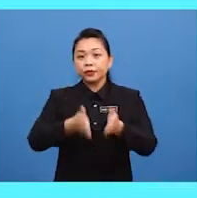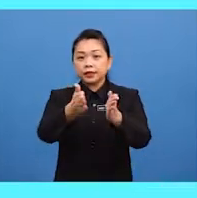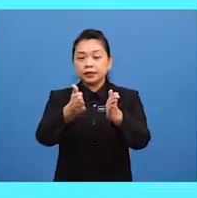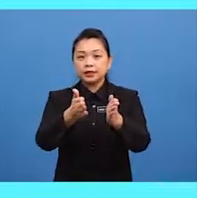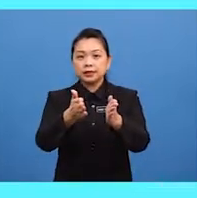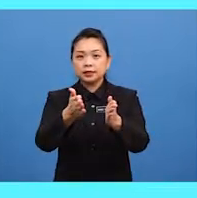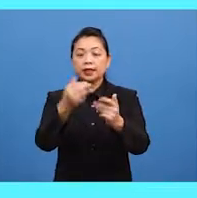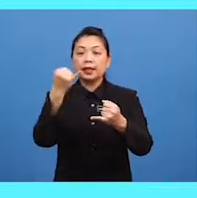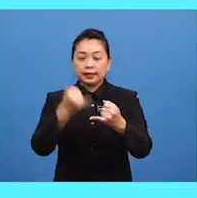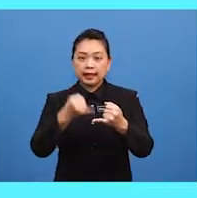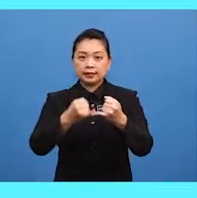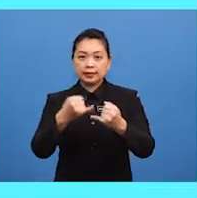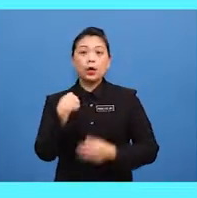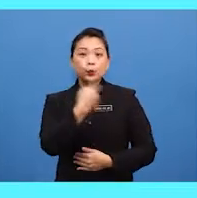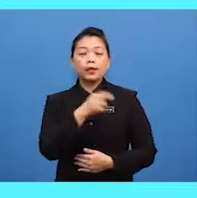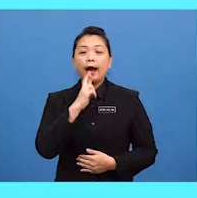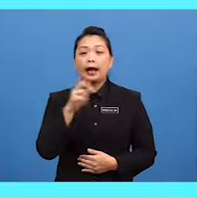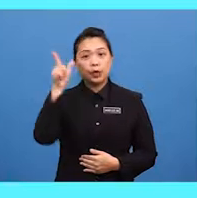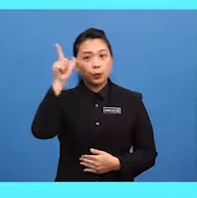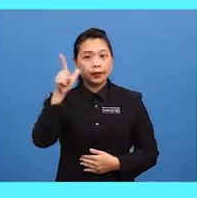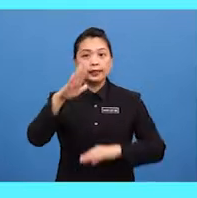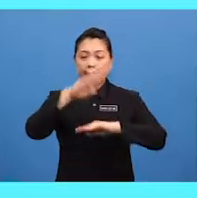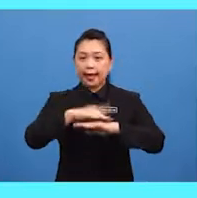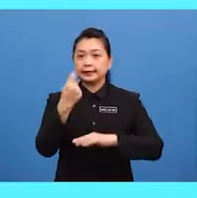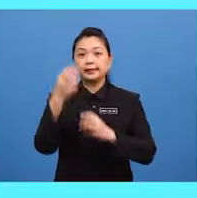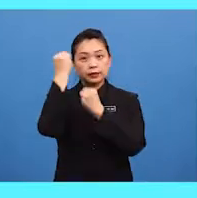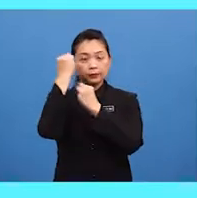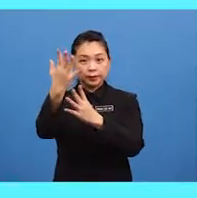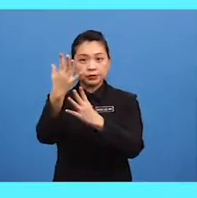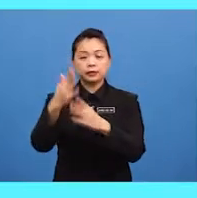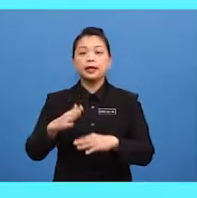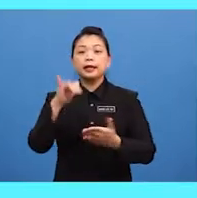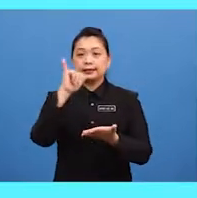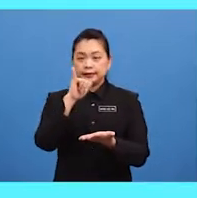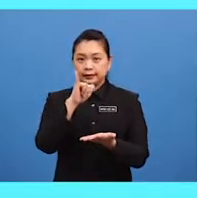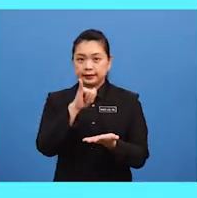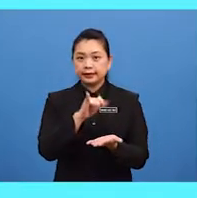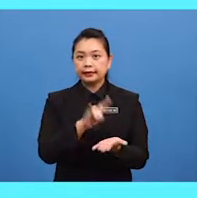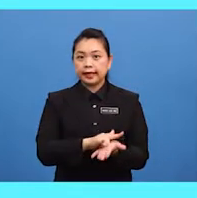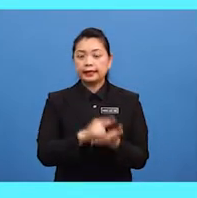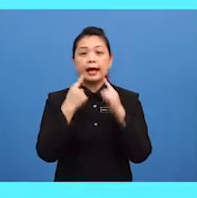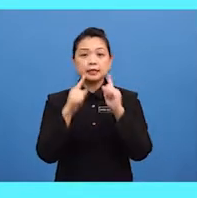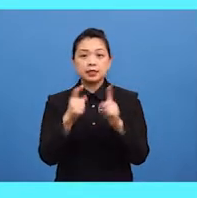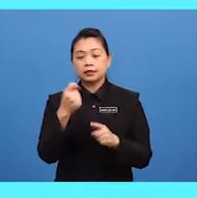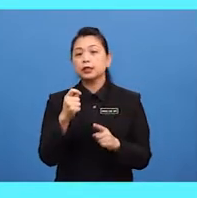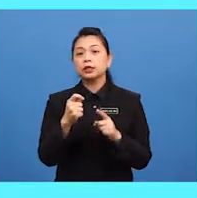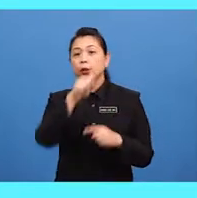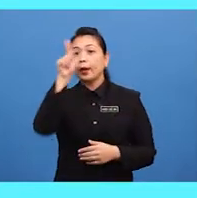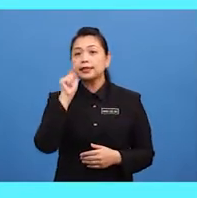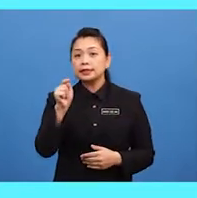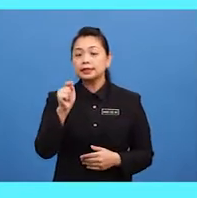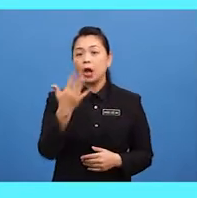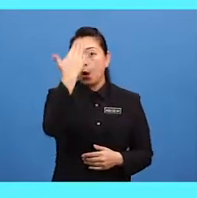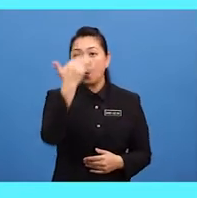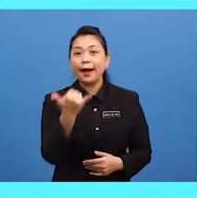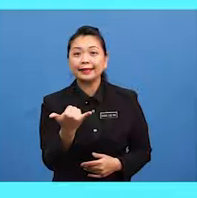we are looking at information that answers the question why